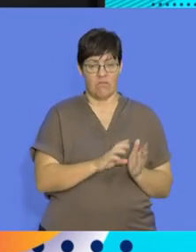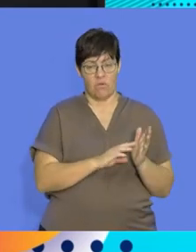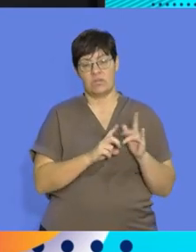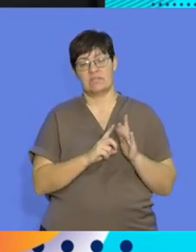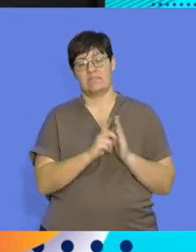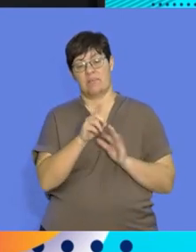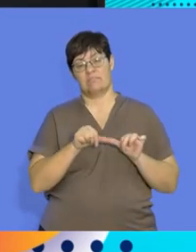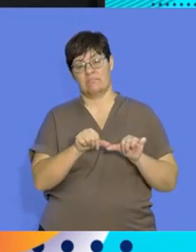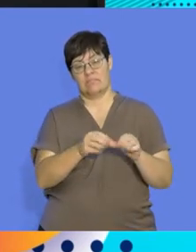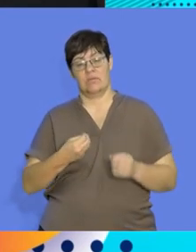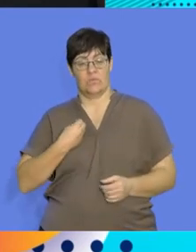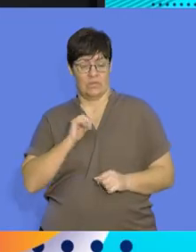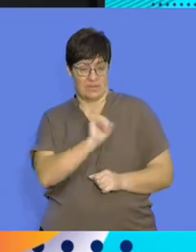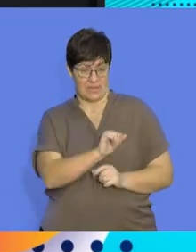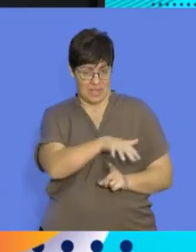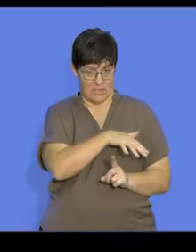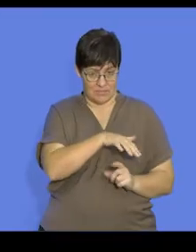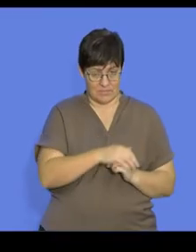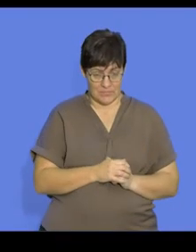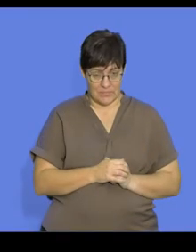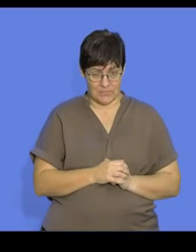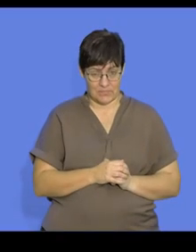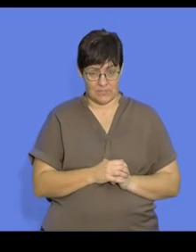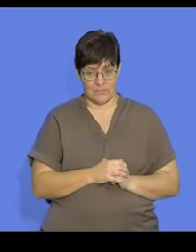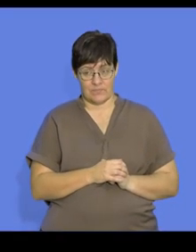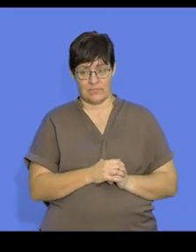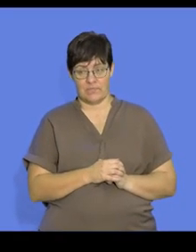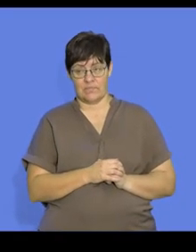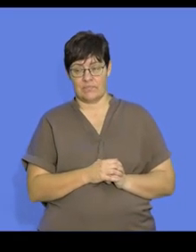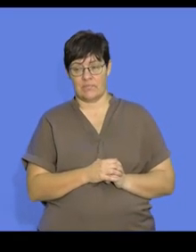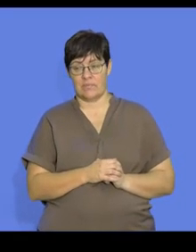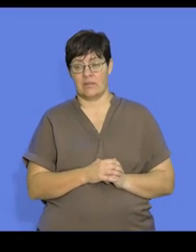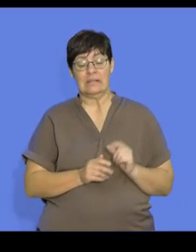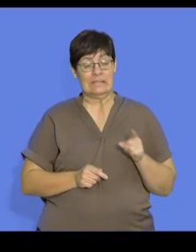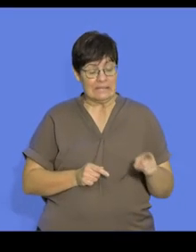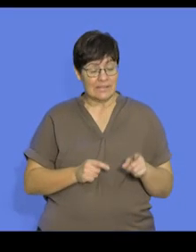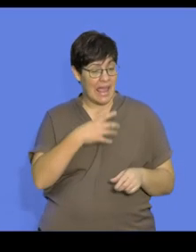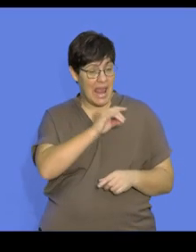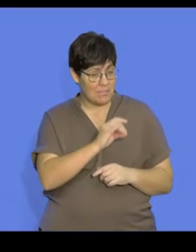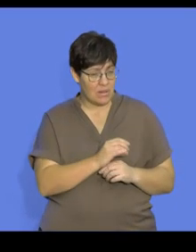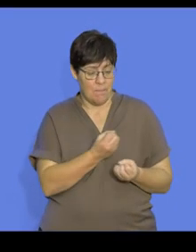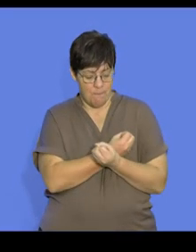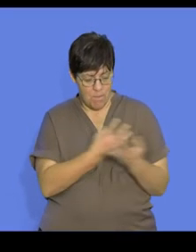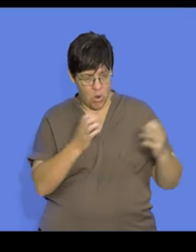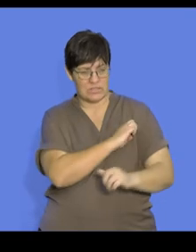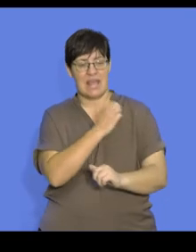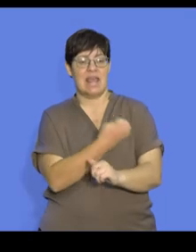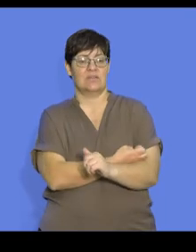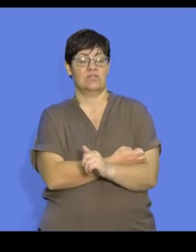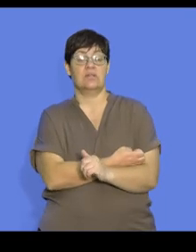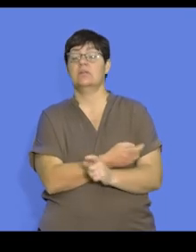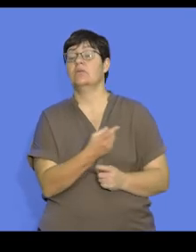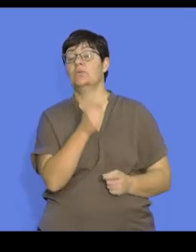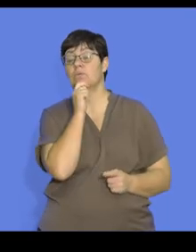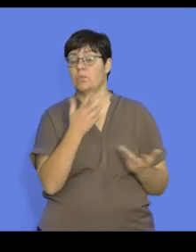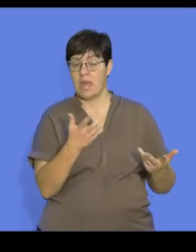development of the young in the eggs. In precocial animals, most of the energy is expended